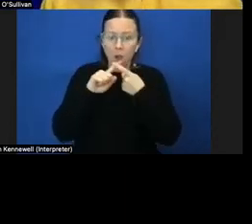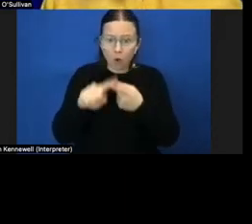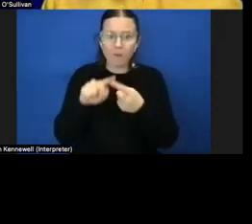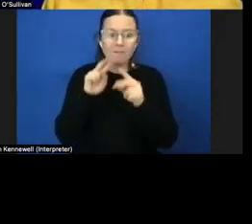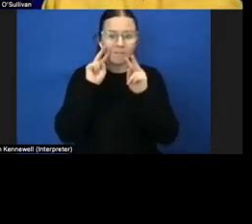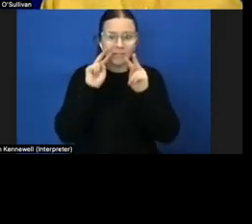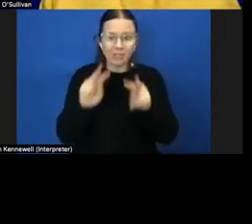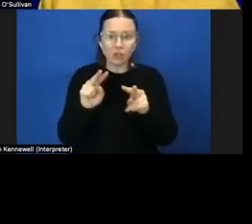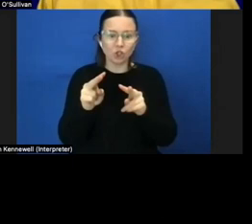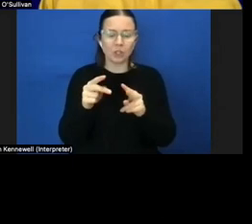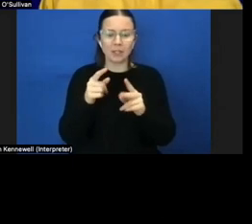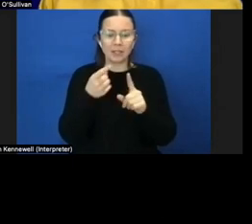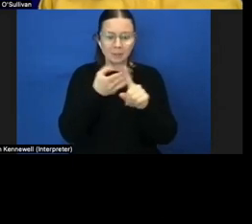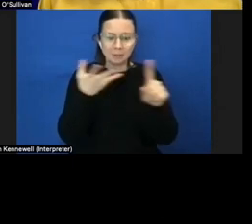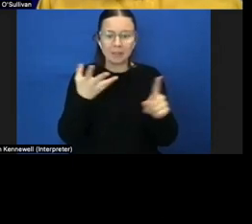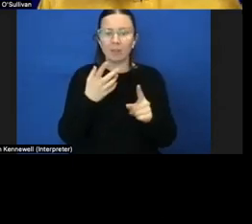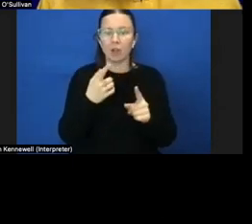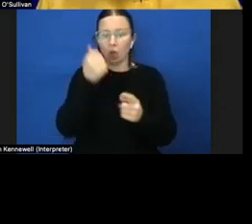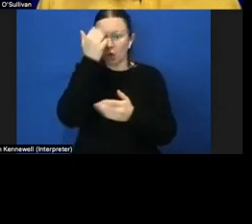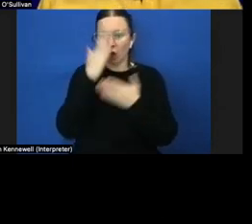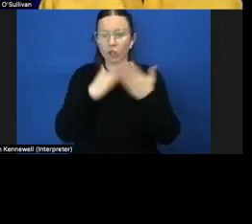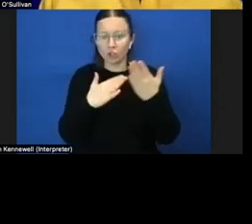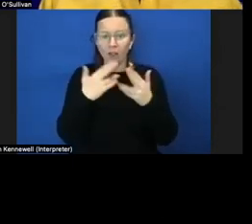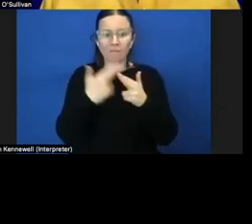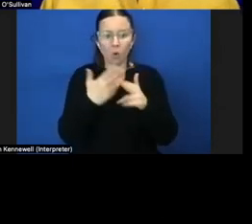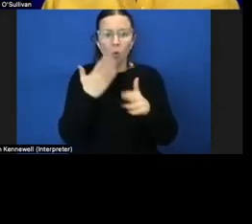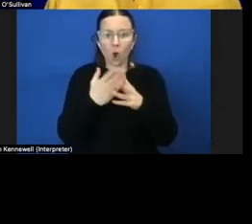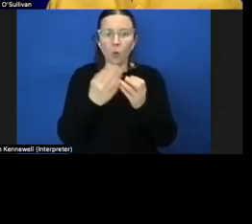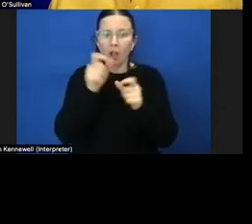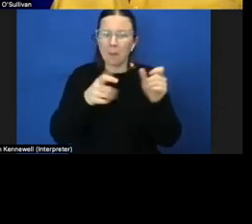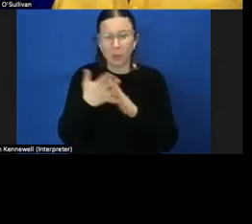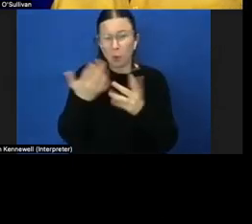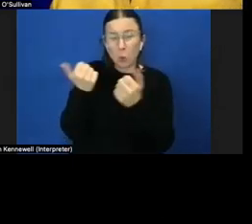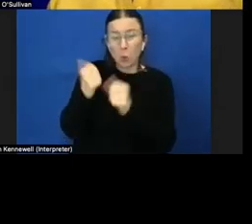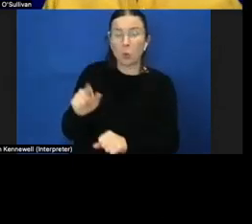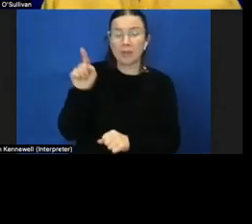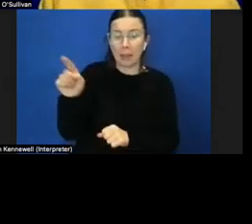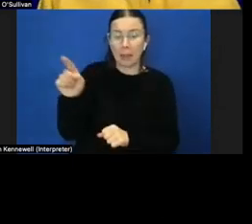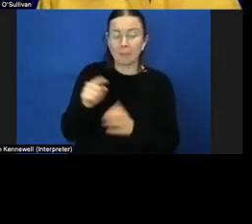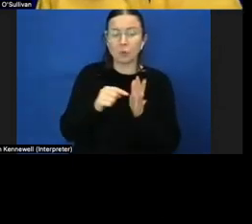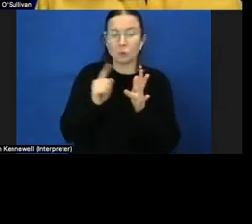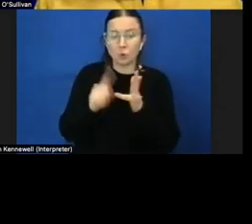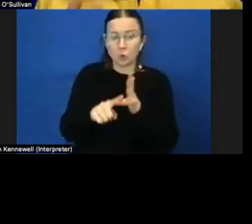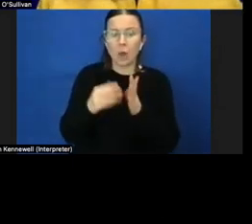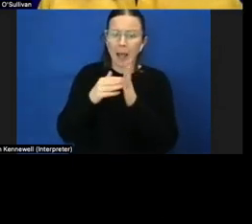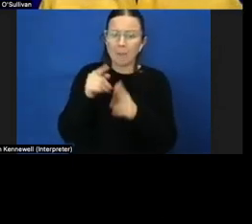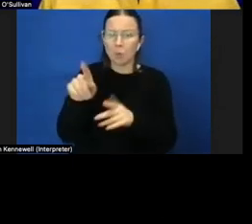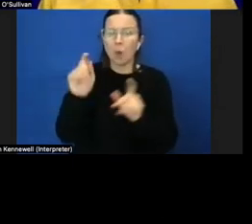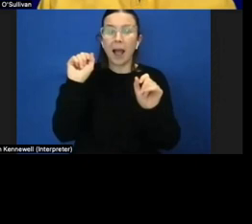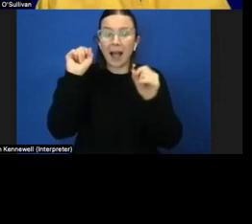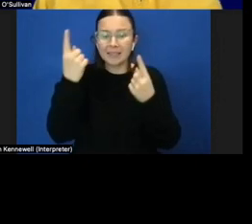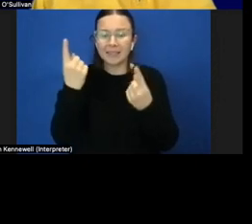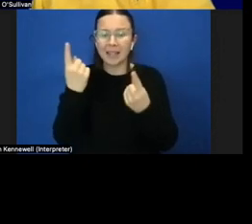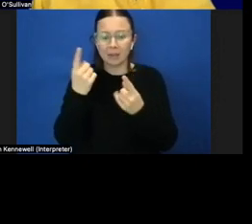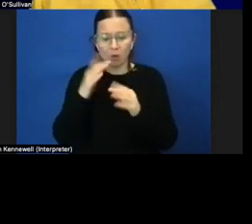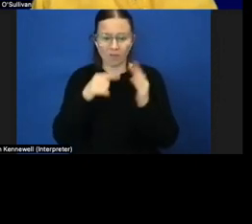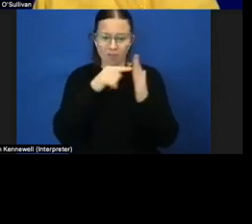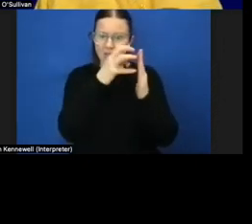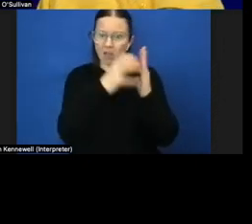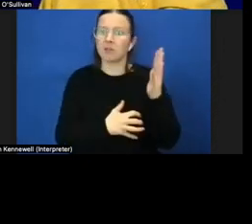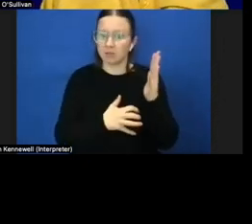knowledge working with the clients so use them ask for them to help you understand somebody's vision if you don't understand an eye report